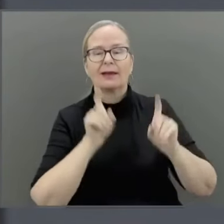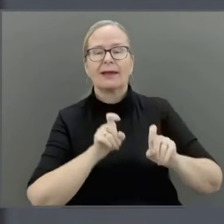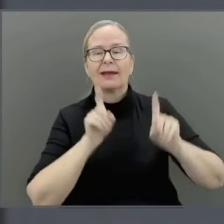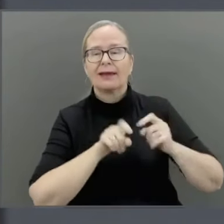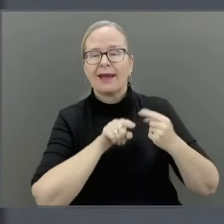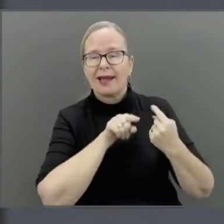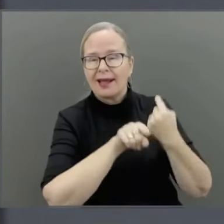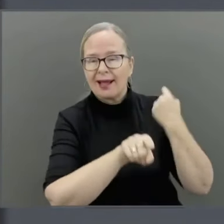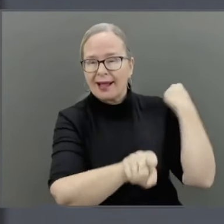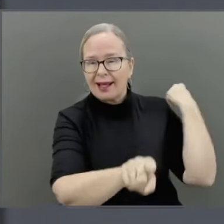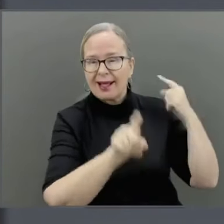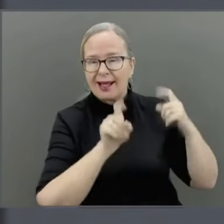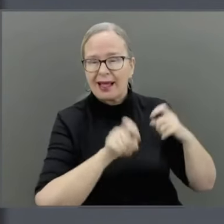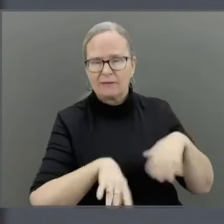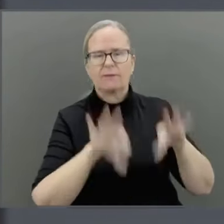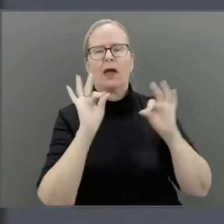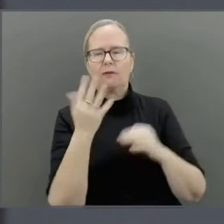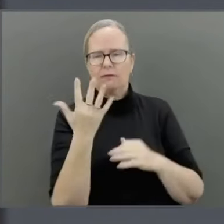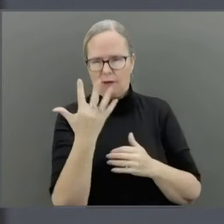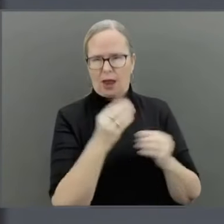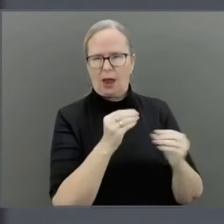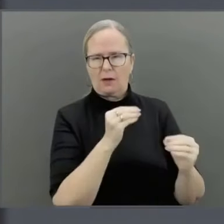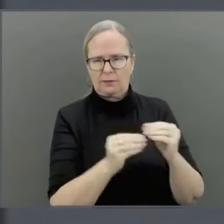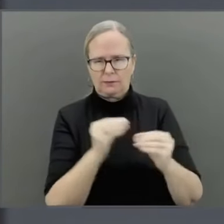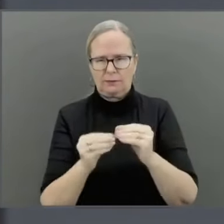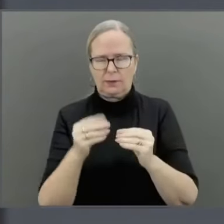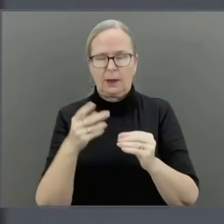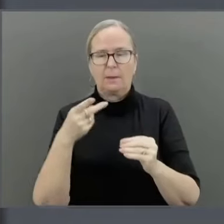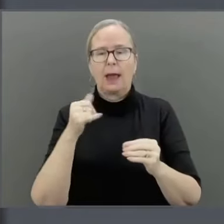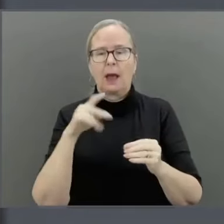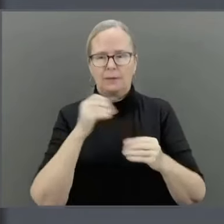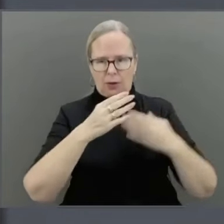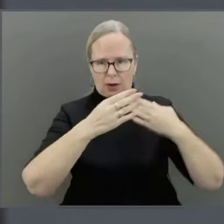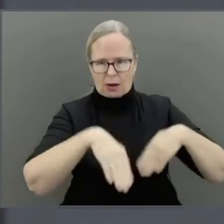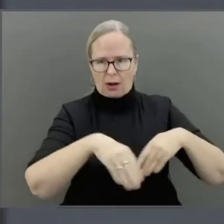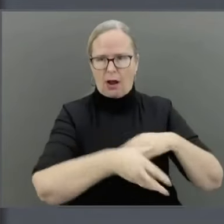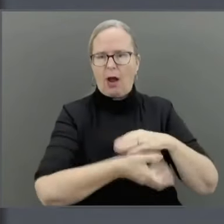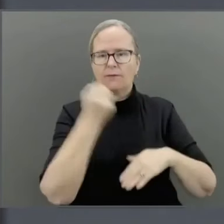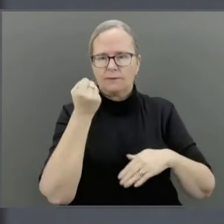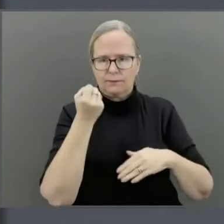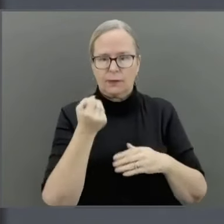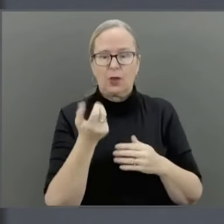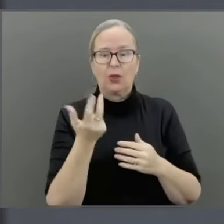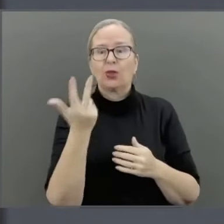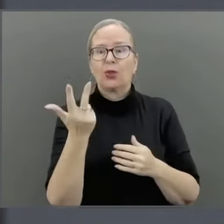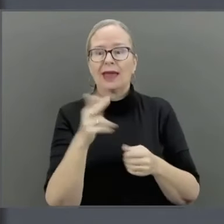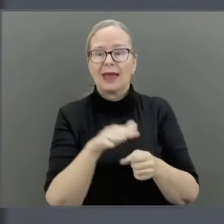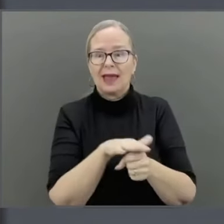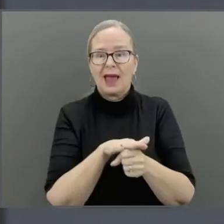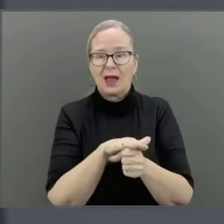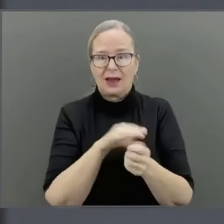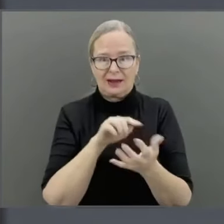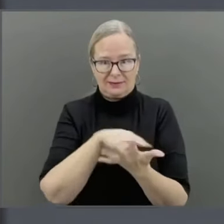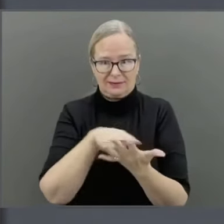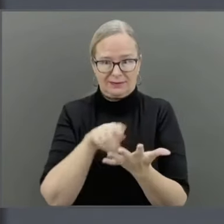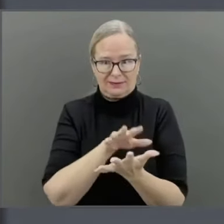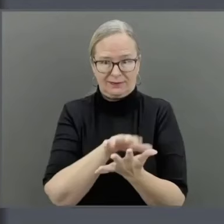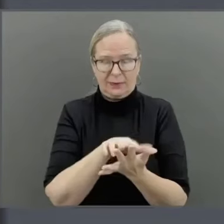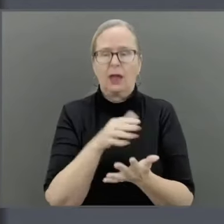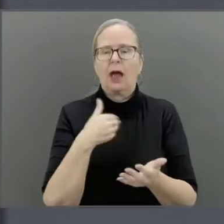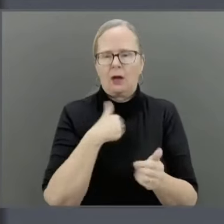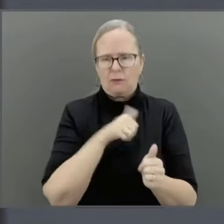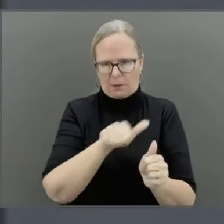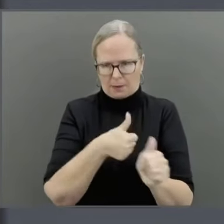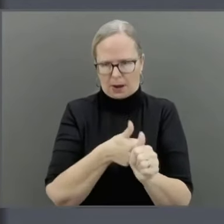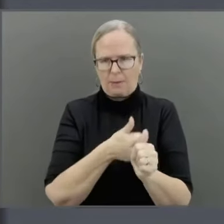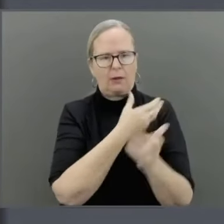begun. There are three hot spots where we had existing parts in supply and now that the two additional pieces have arrived from